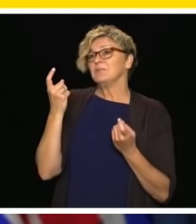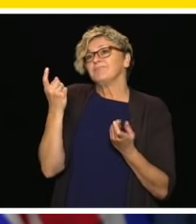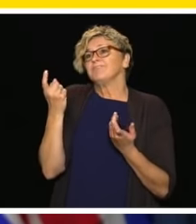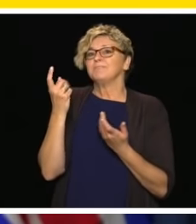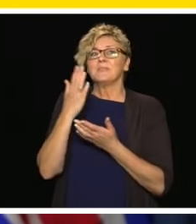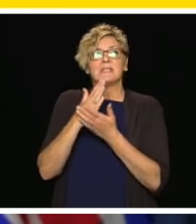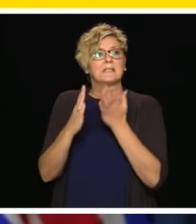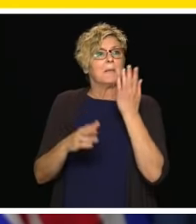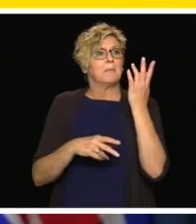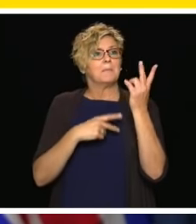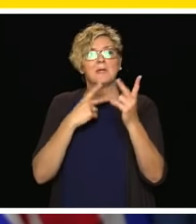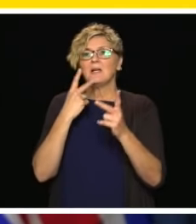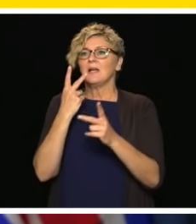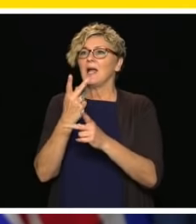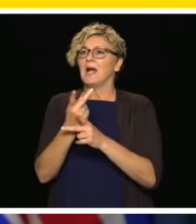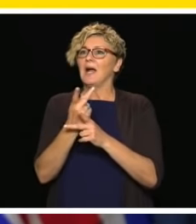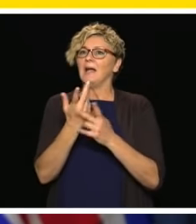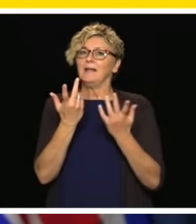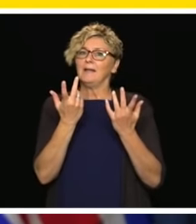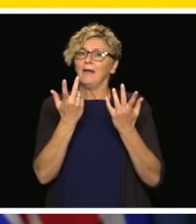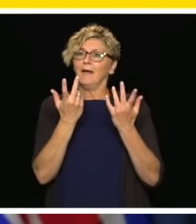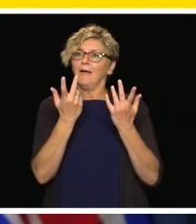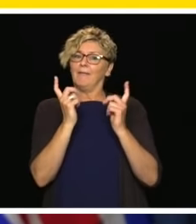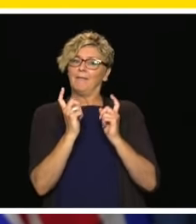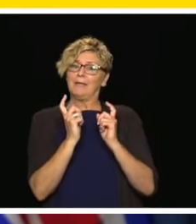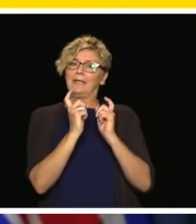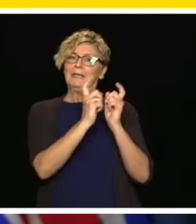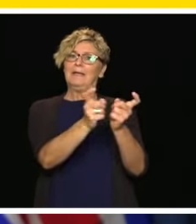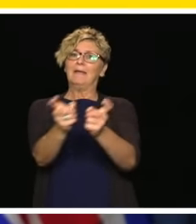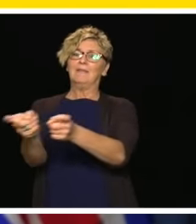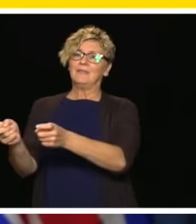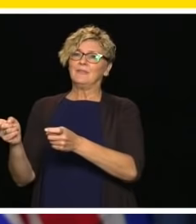for all the sacrifices that they've made over this period?